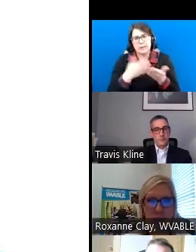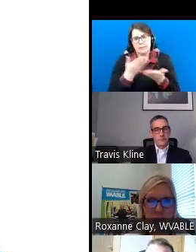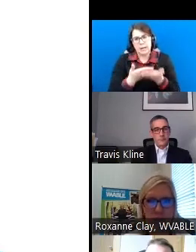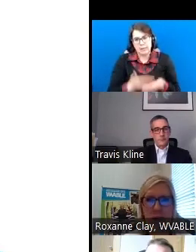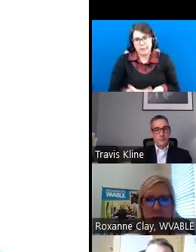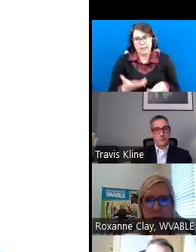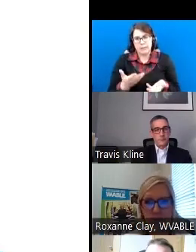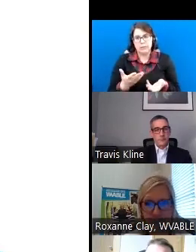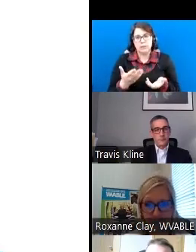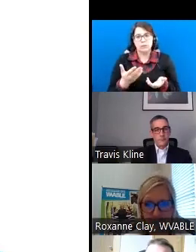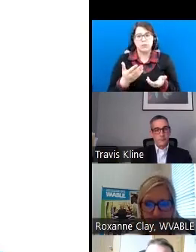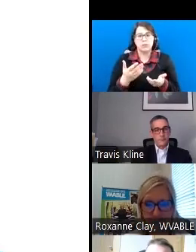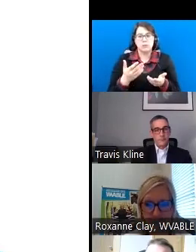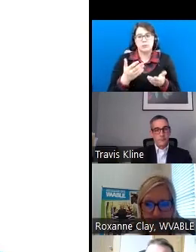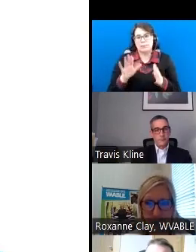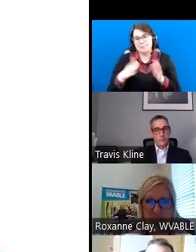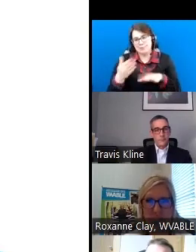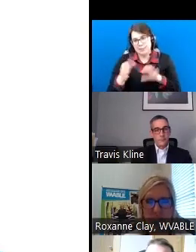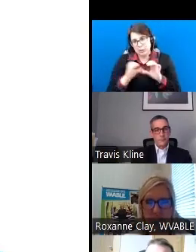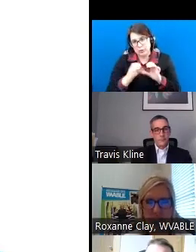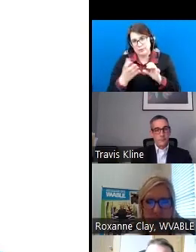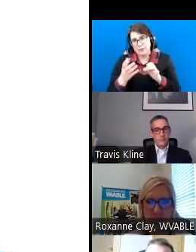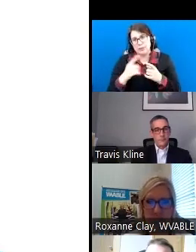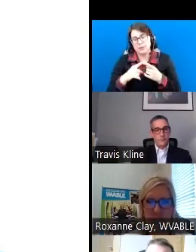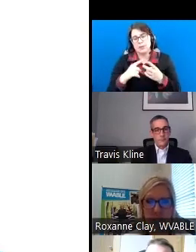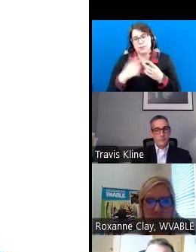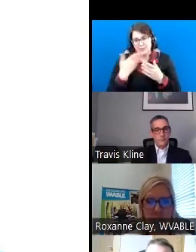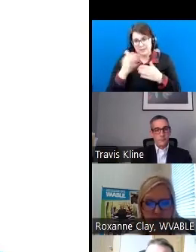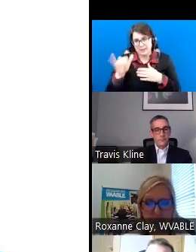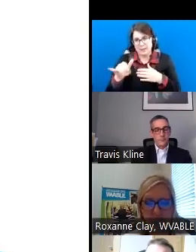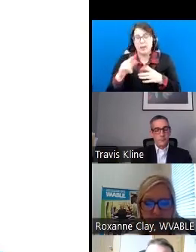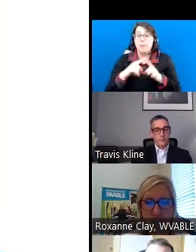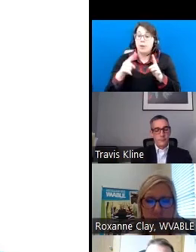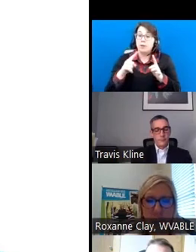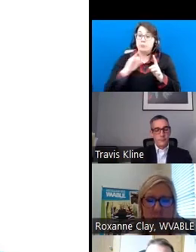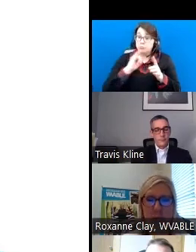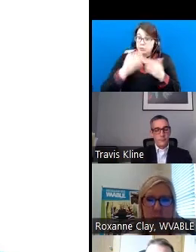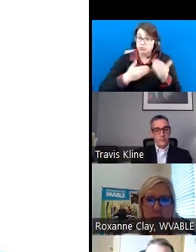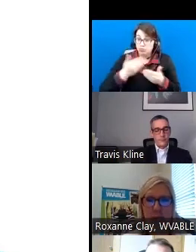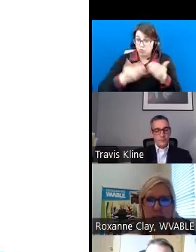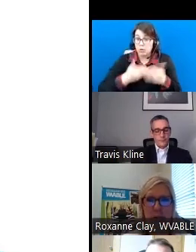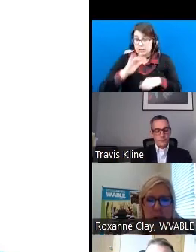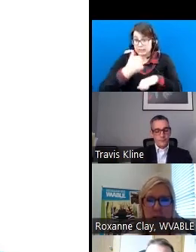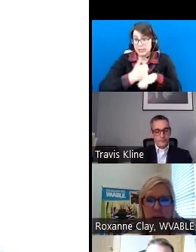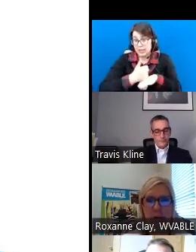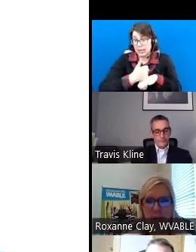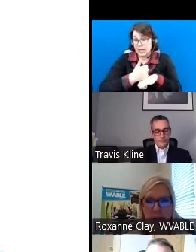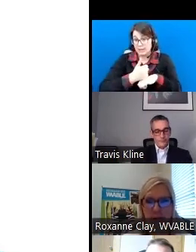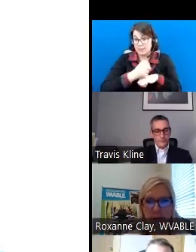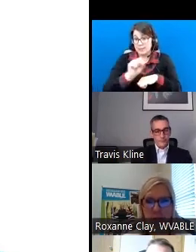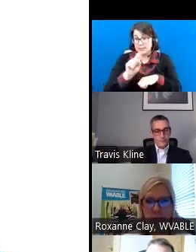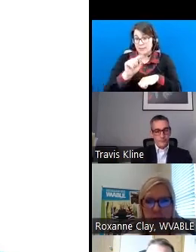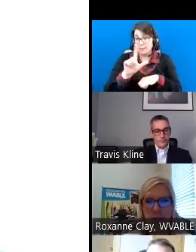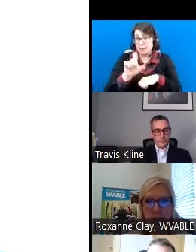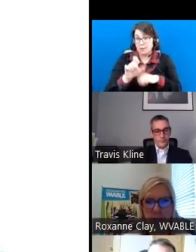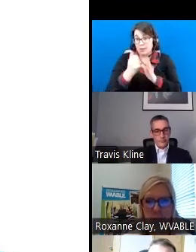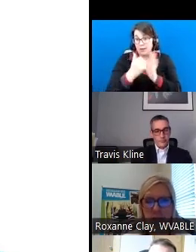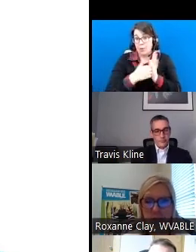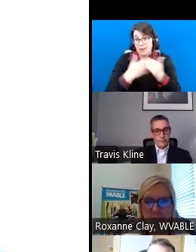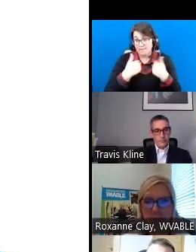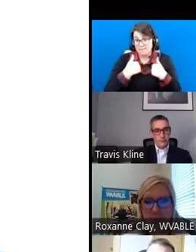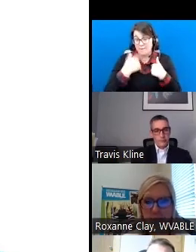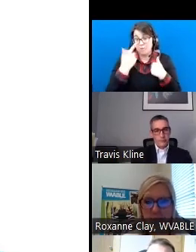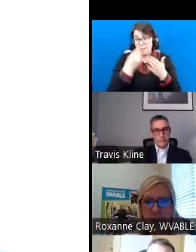provide, you know, the death certificate and things like that. But there is a process in place that Stable Account has in order to